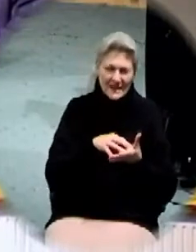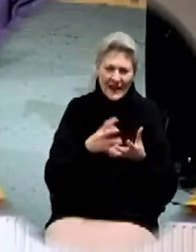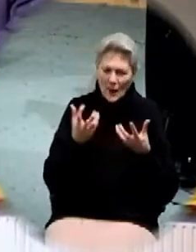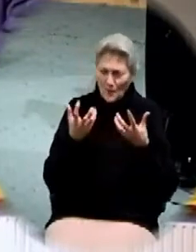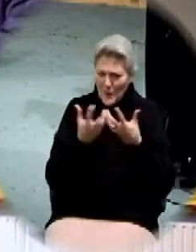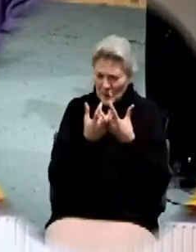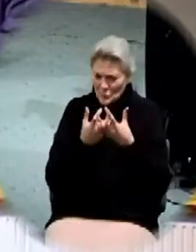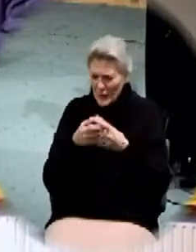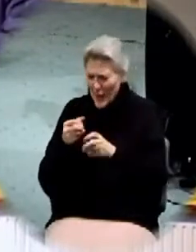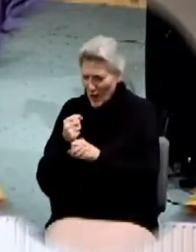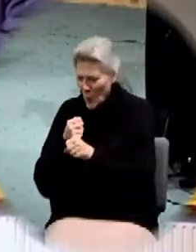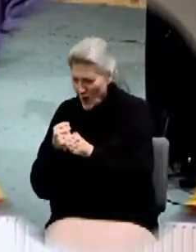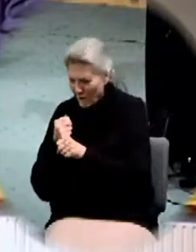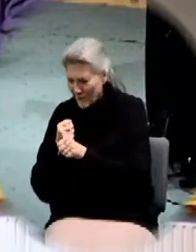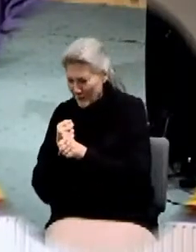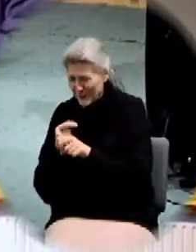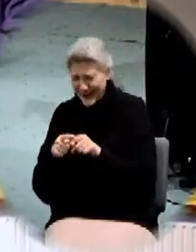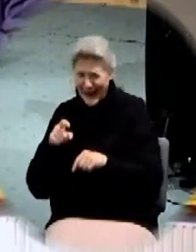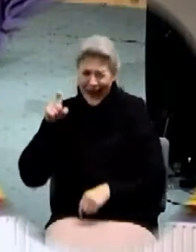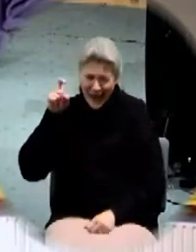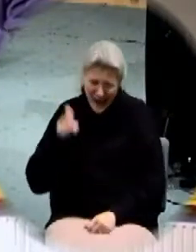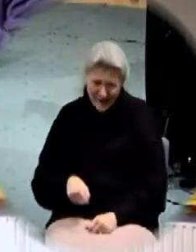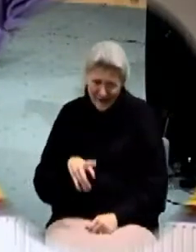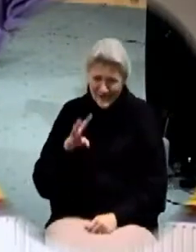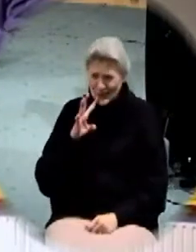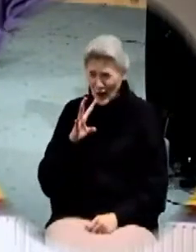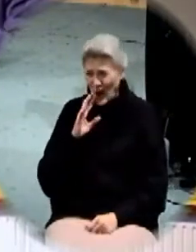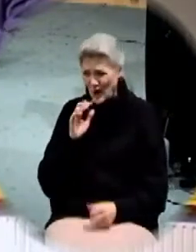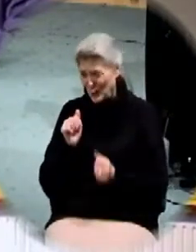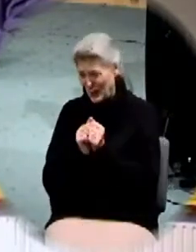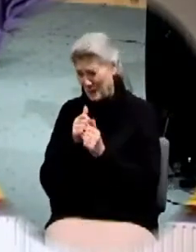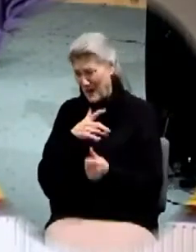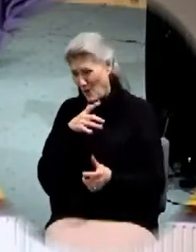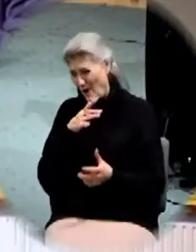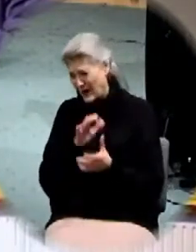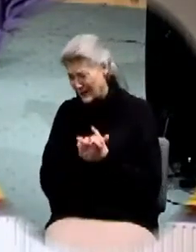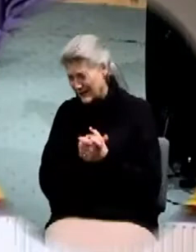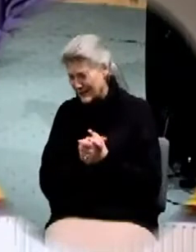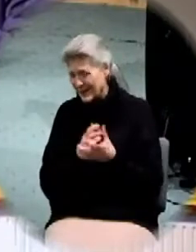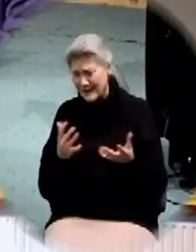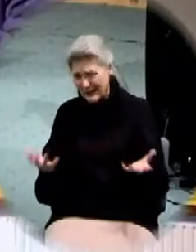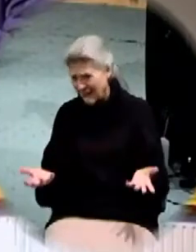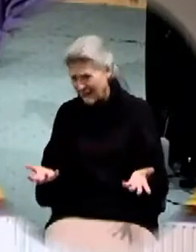but I have to talk with her. what kind of marriage relationship is that?